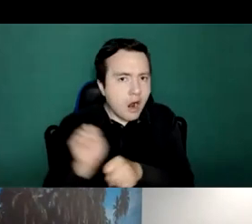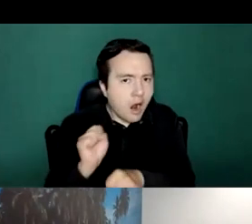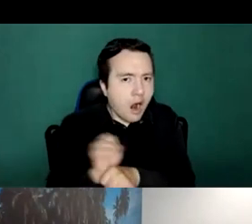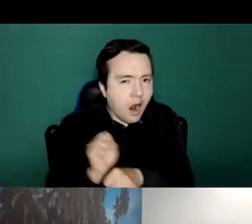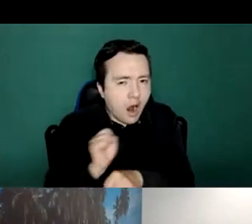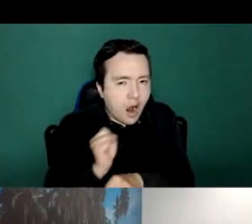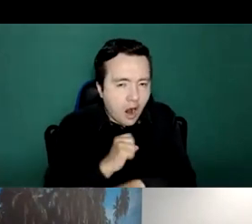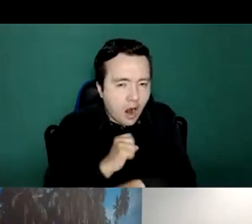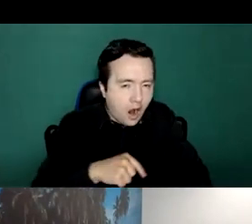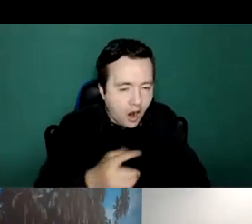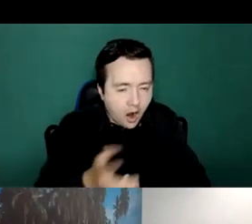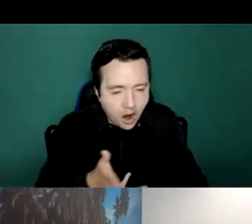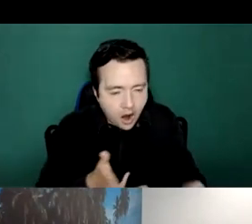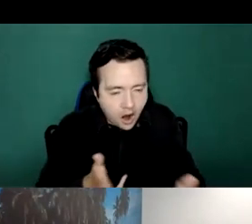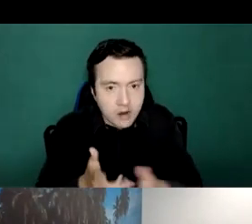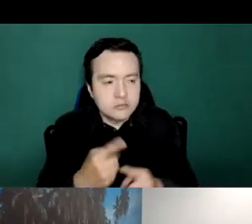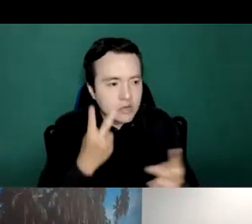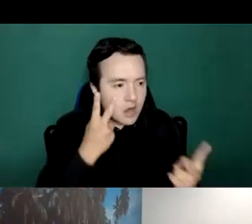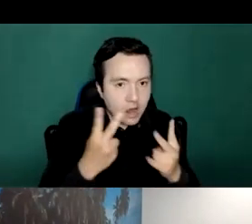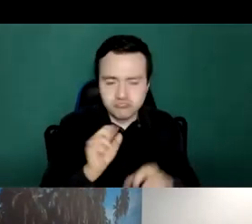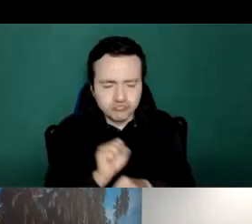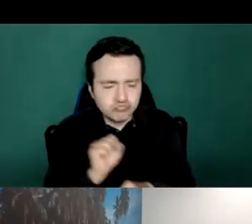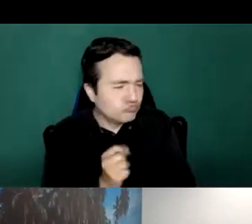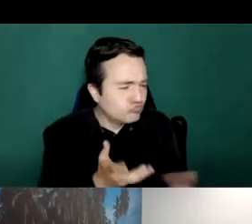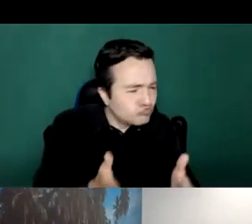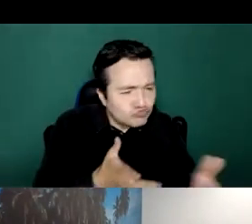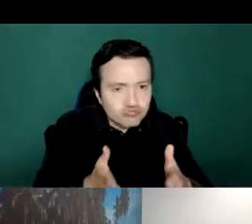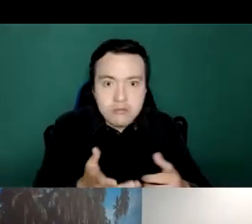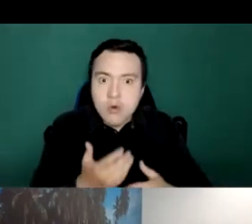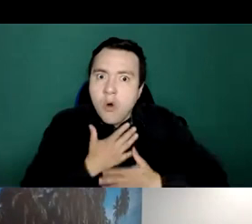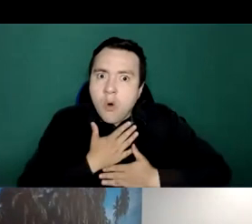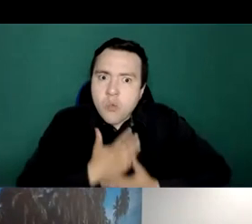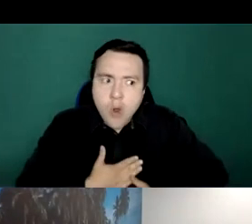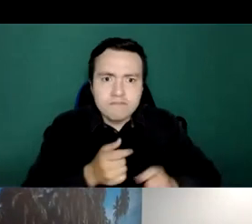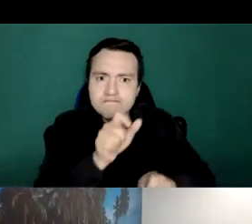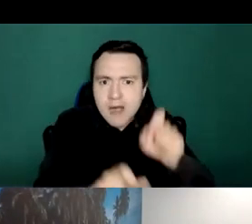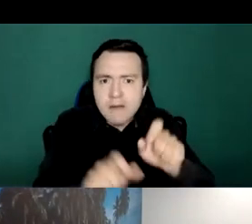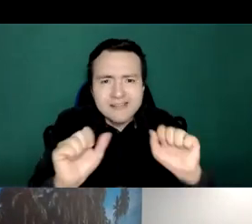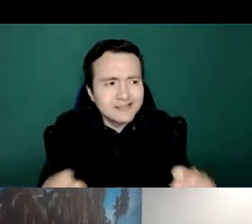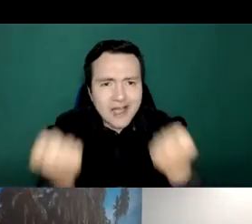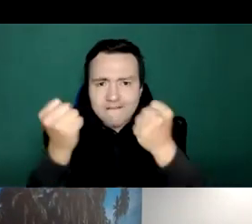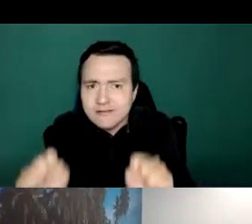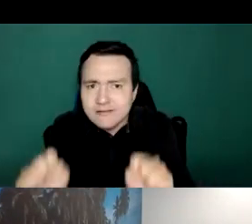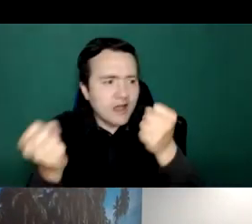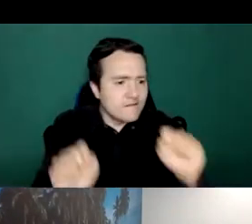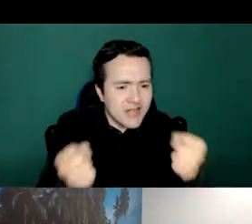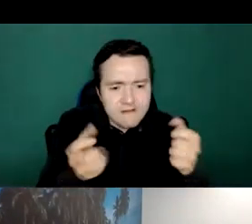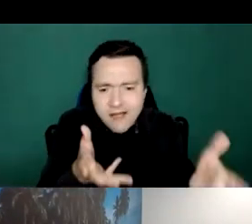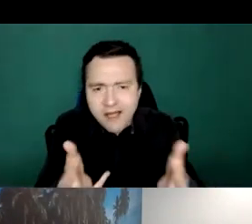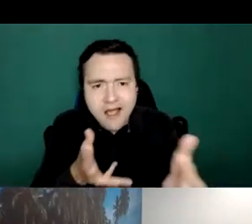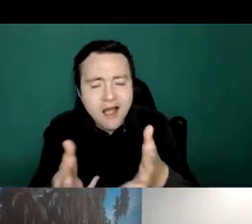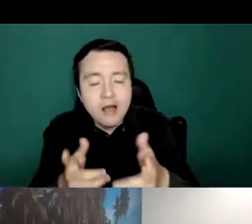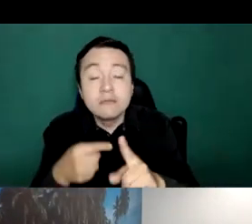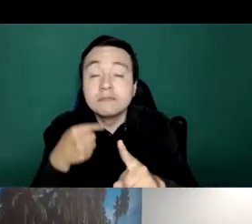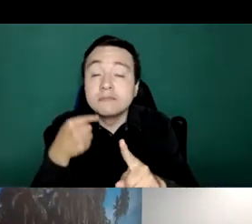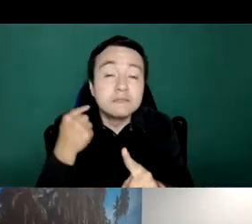is something that affects them physically and emotionally in addition to trying to save people's lives which is the responsibility of health care